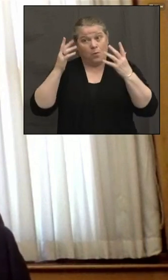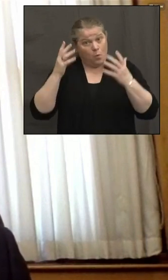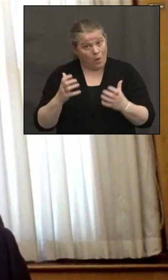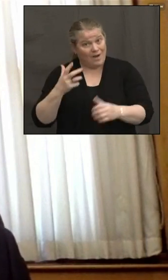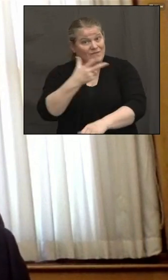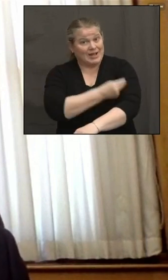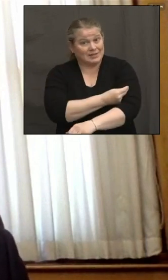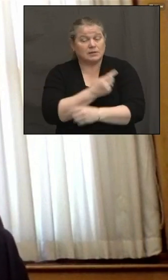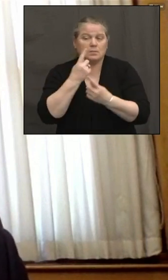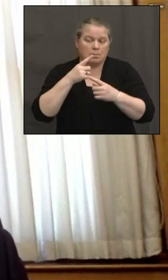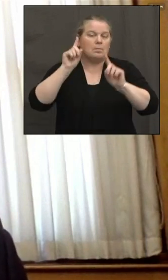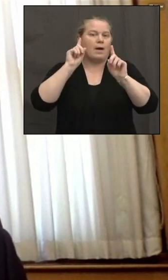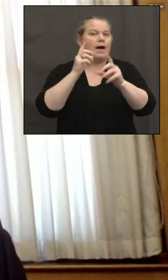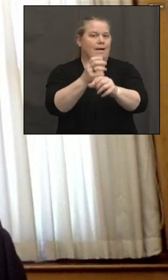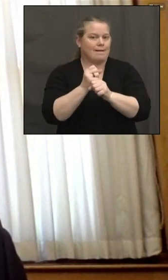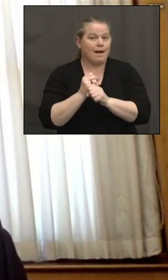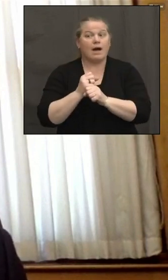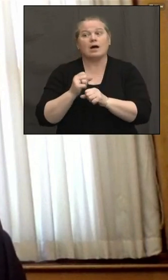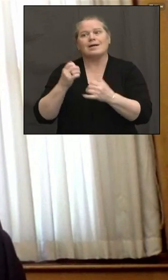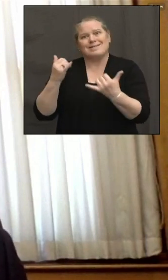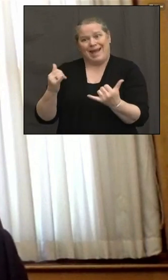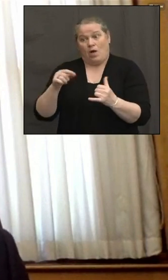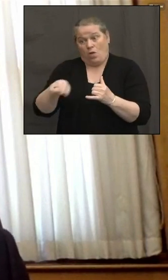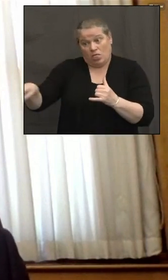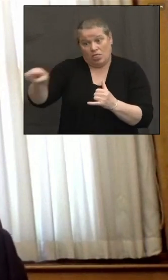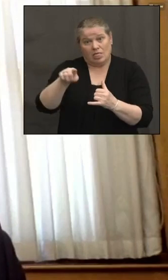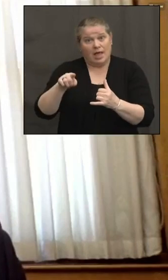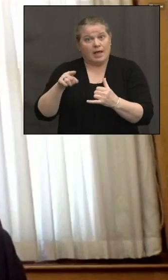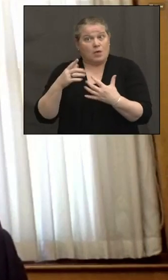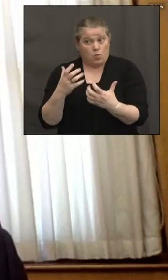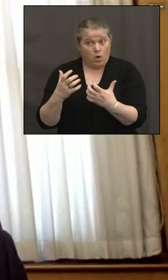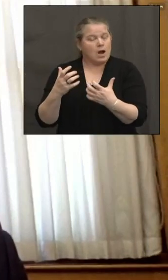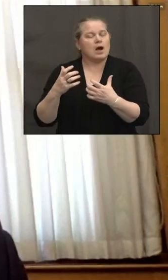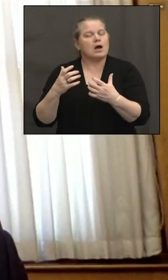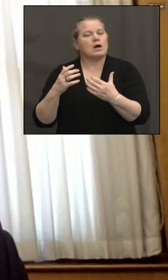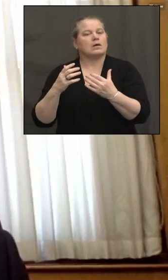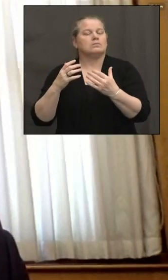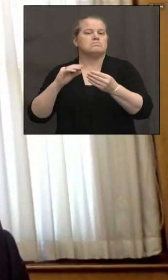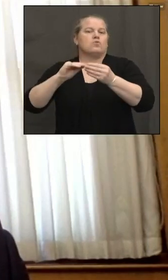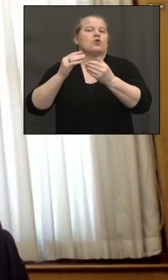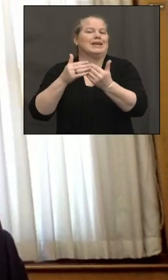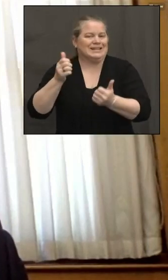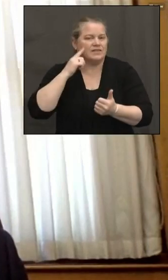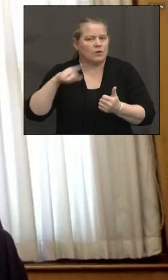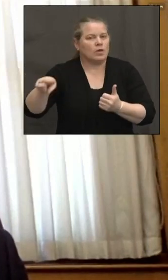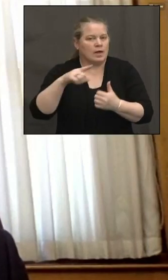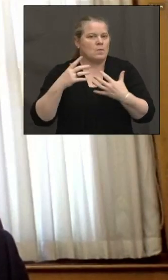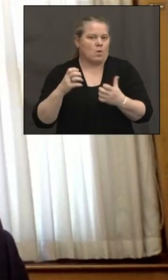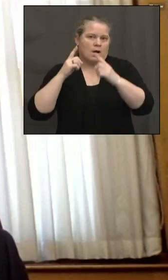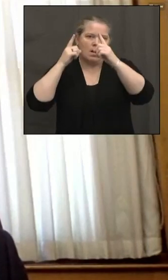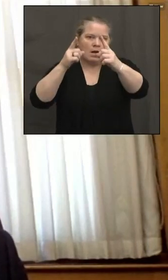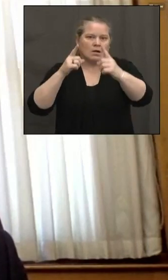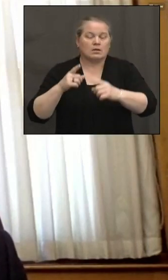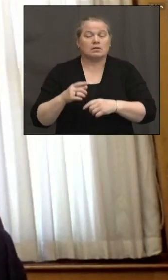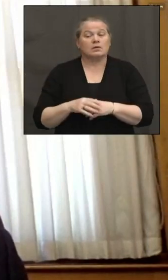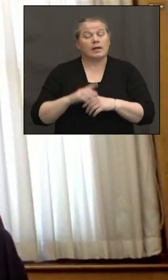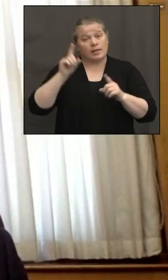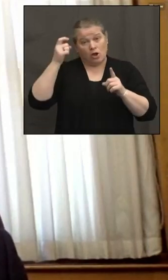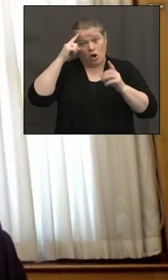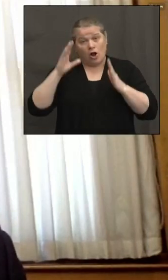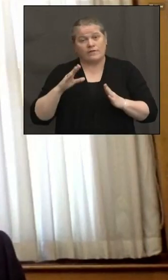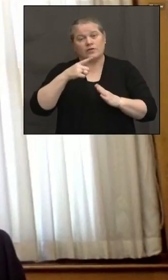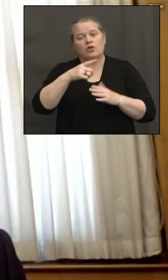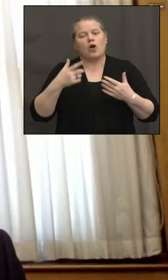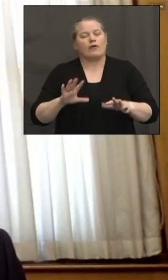possibly can for everyone else to get vaccinated. We're going to, as the Governor mentioned, we're going to have additional supports for